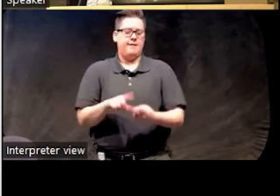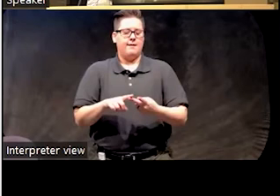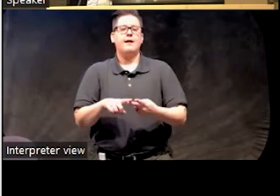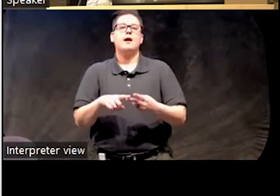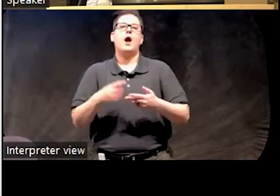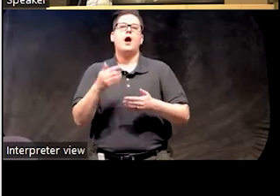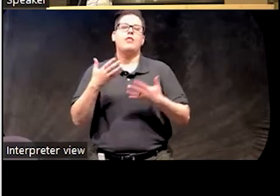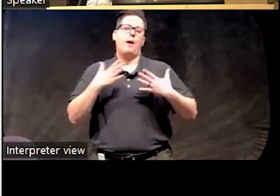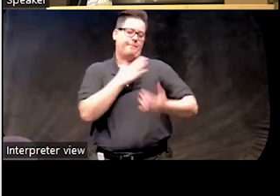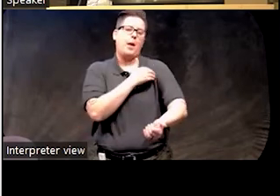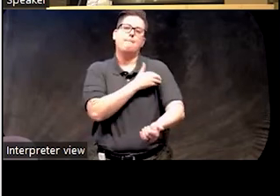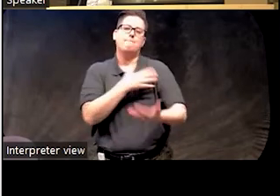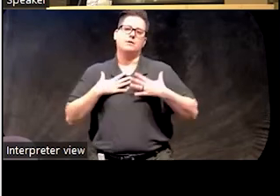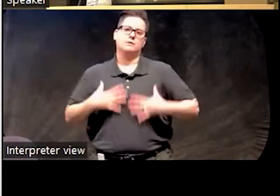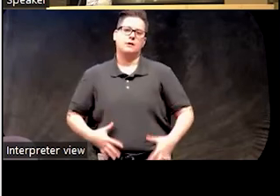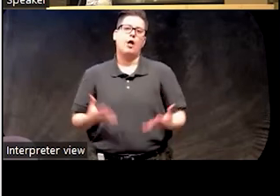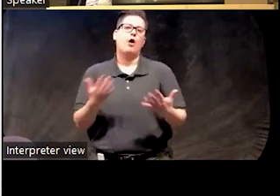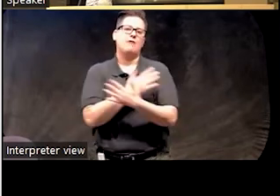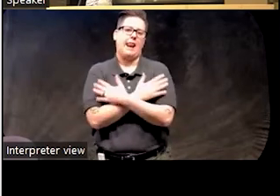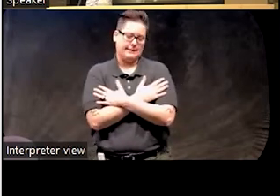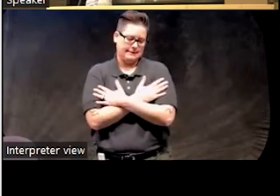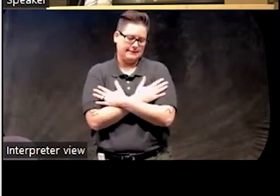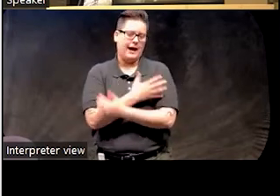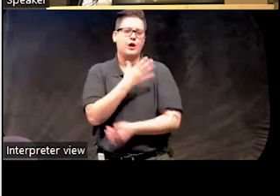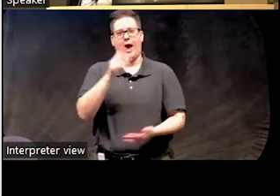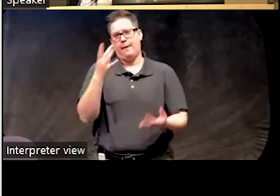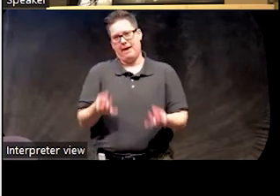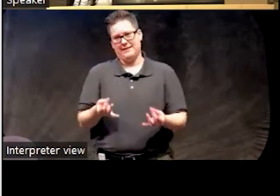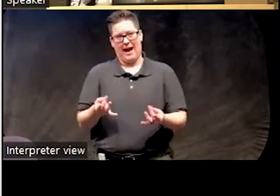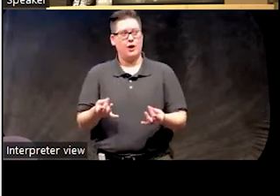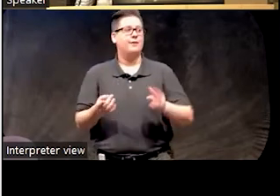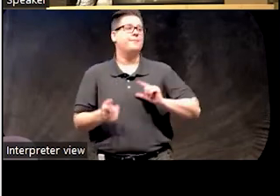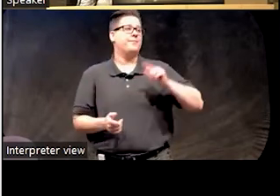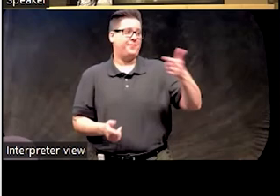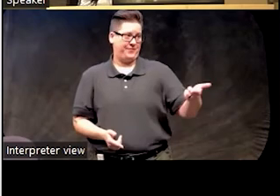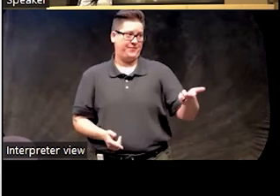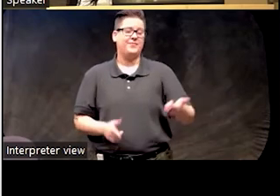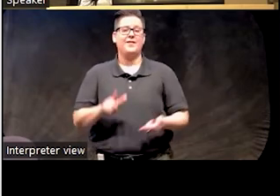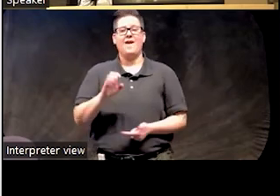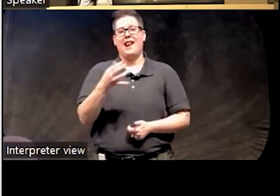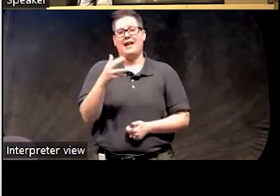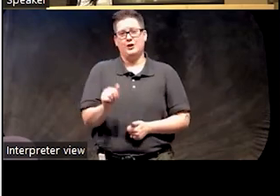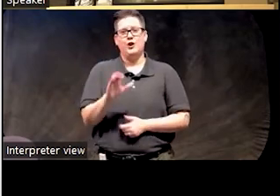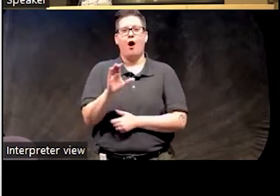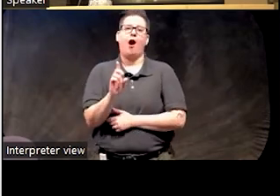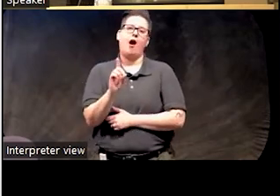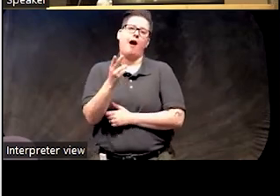mindfulness meditation. So with this, I'm going to turn it over to Alicia Cuddehy, who's going to give a case